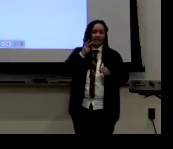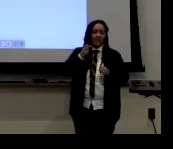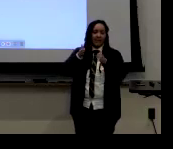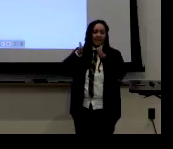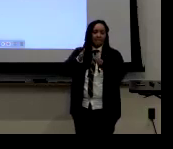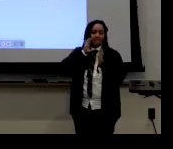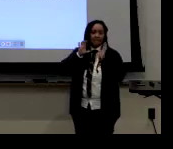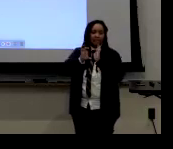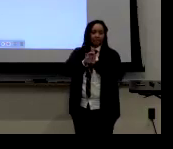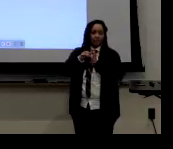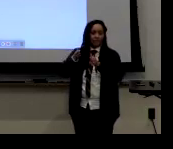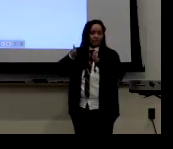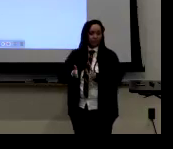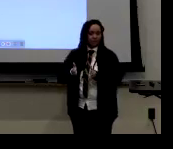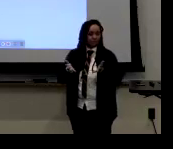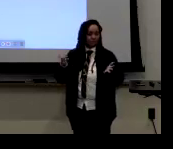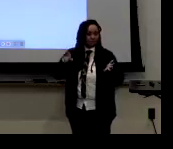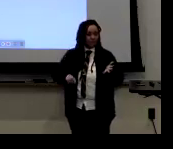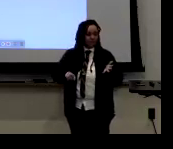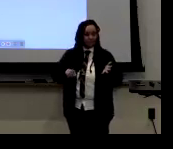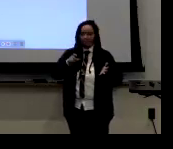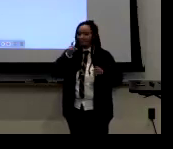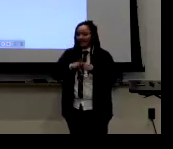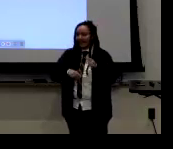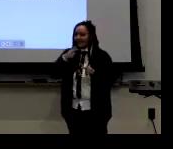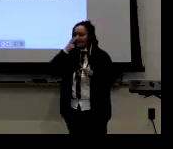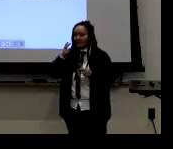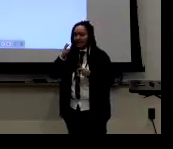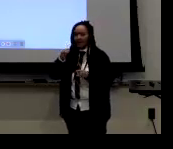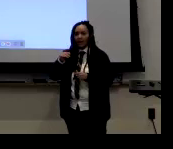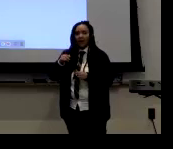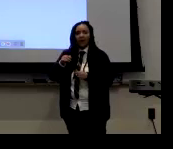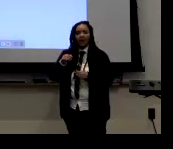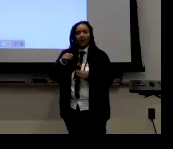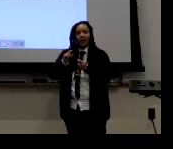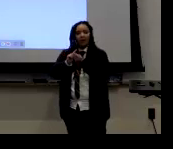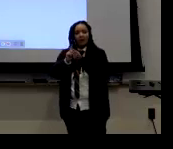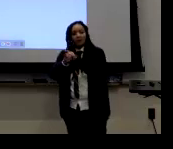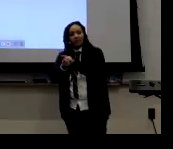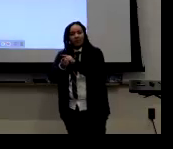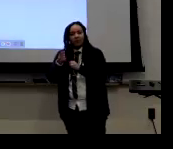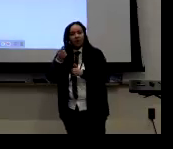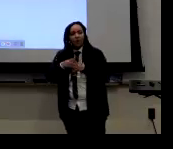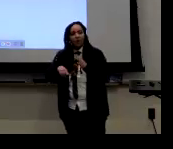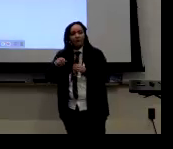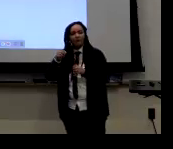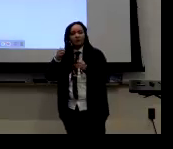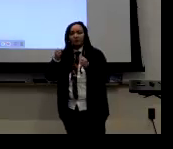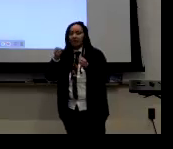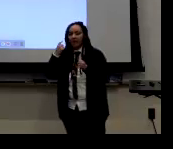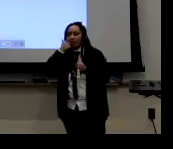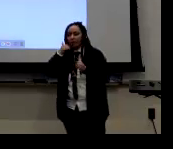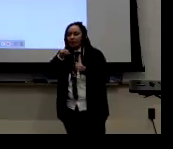And when you have a text in English, you can't have that in sign language. You have to have a photo